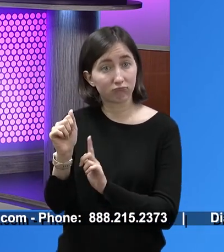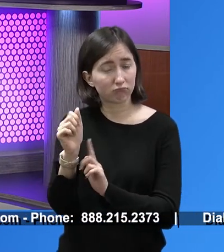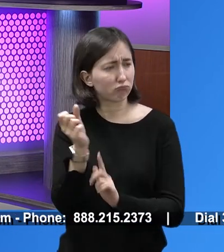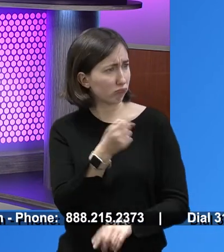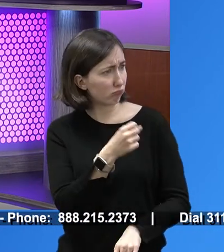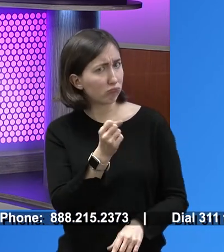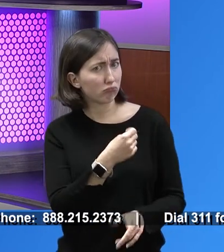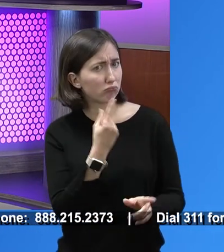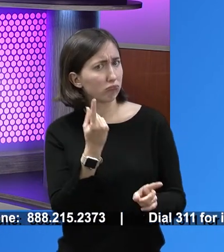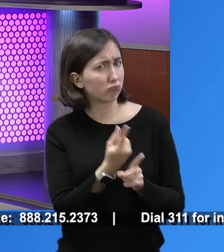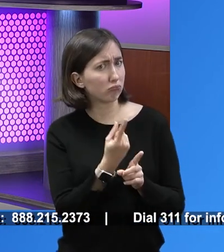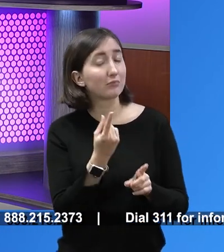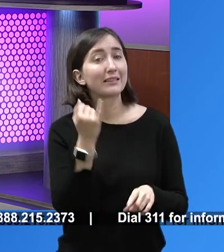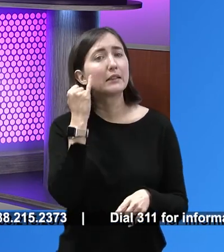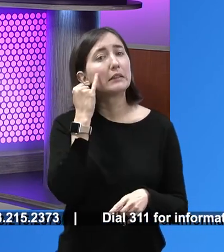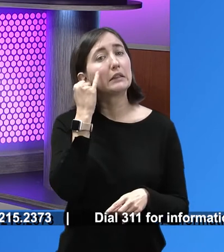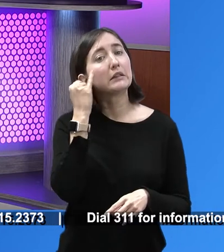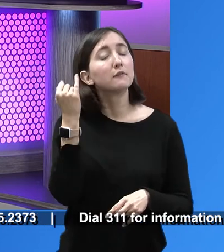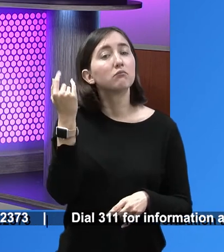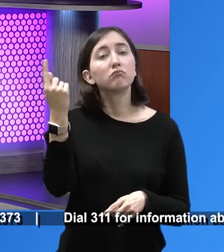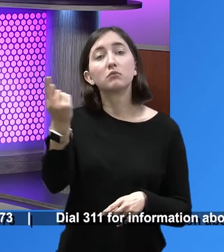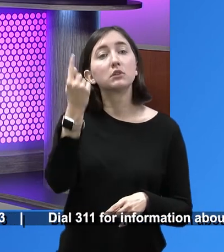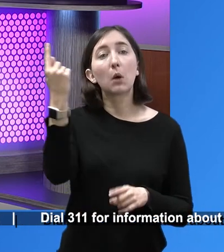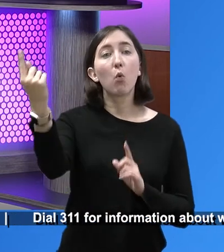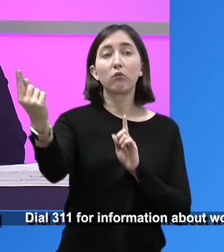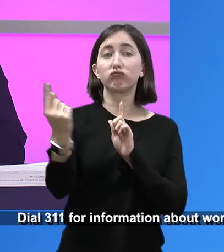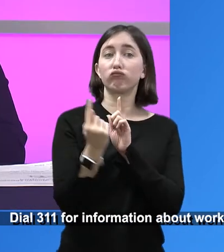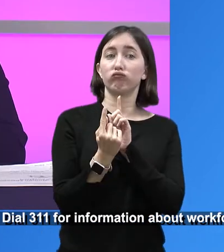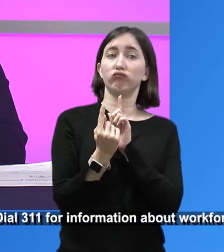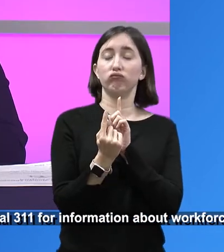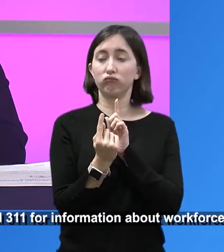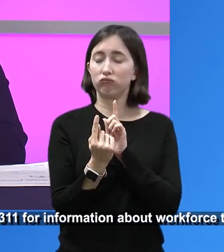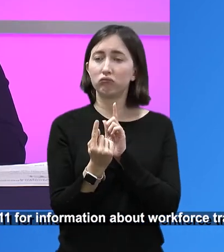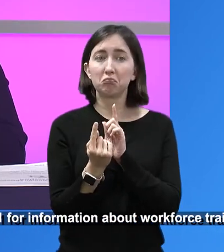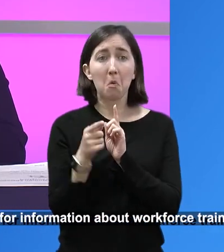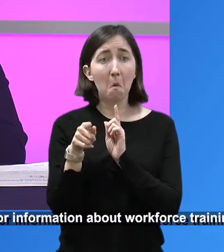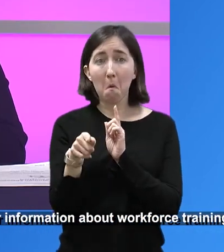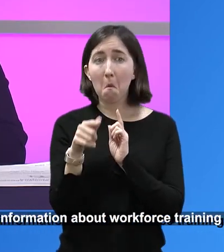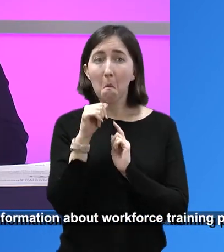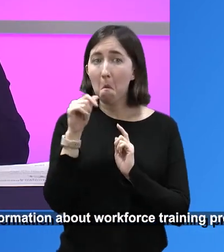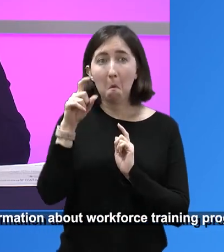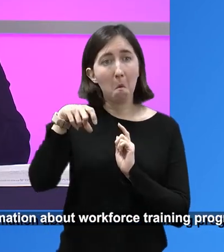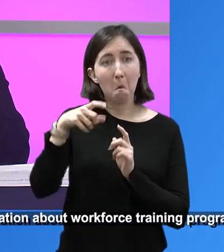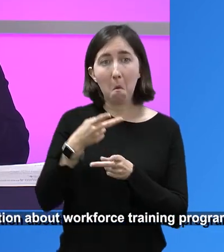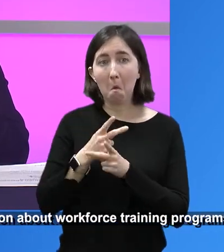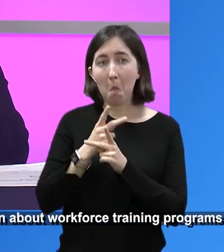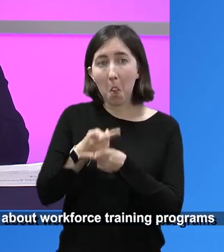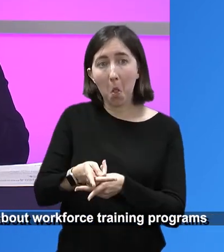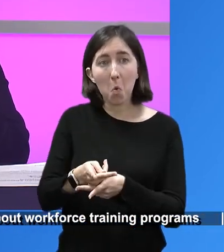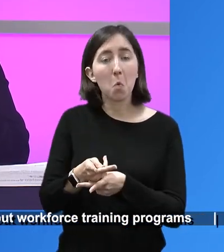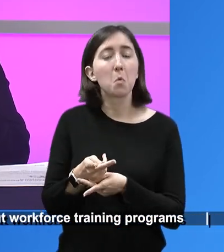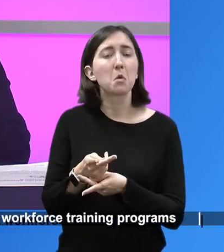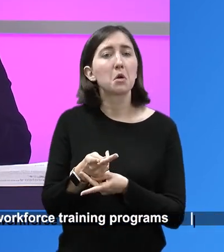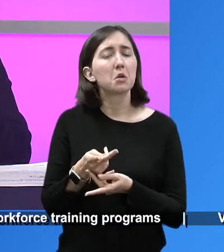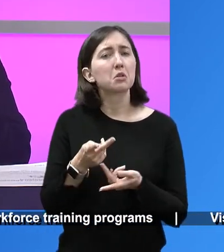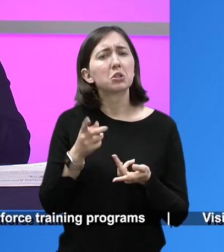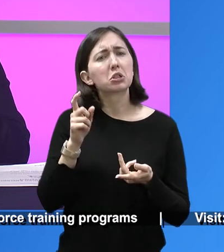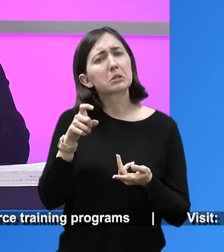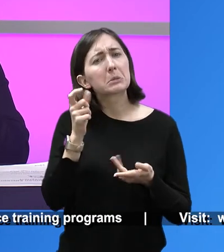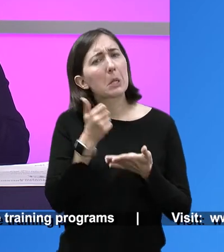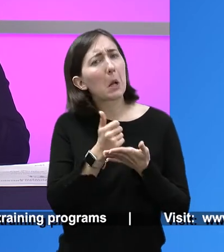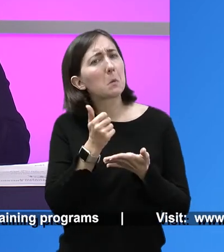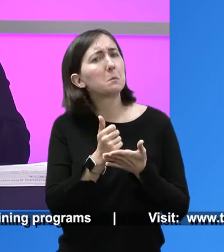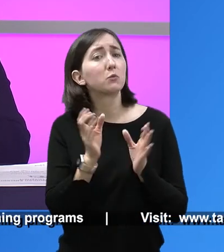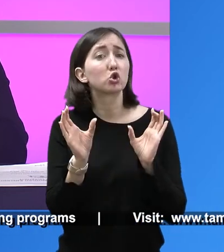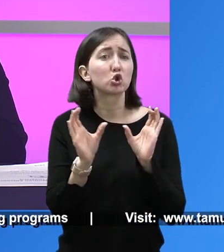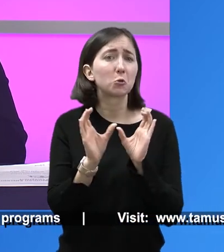prepared to be able to move forward. And if someone comes to us and they don't need a loan, they just came because they heard that we were great, and